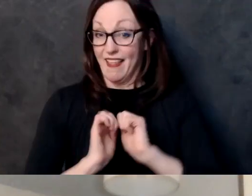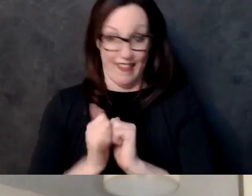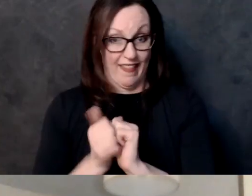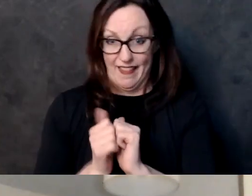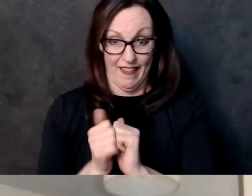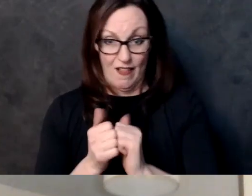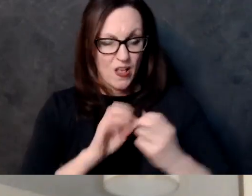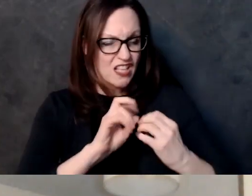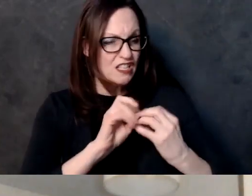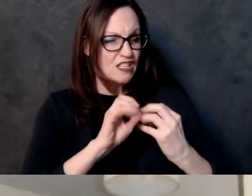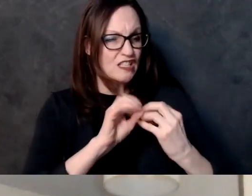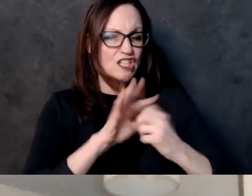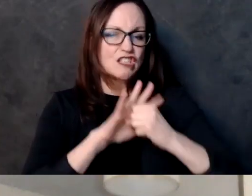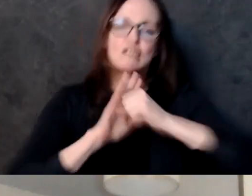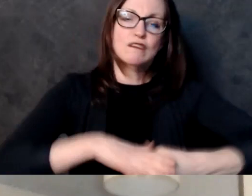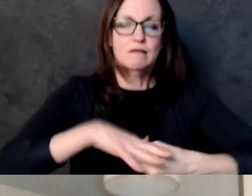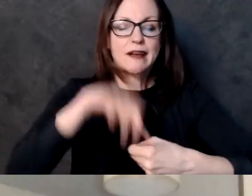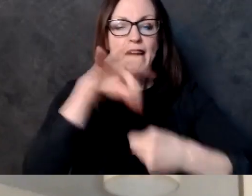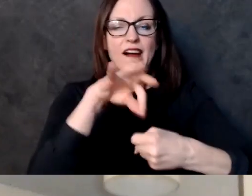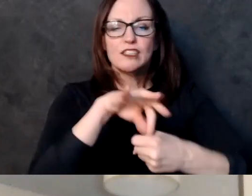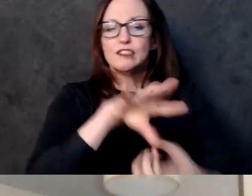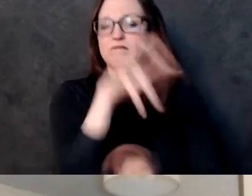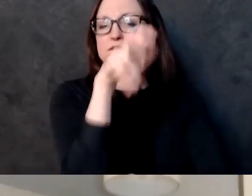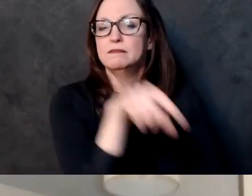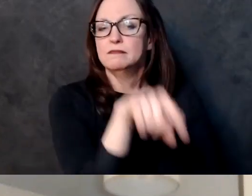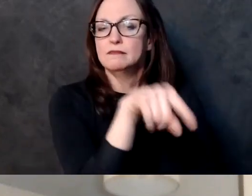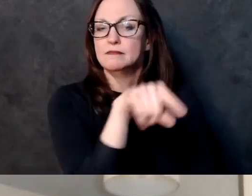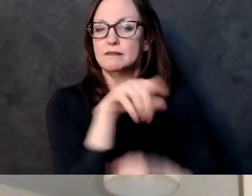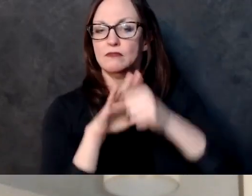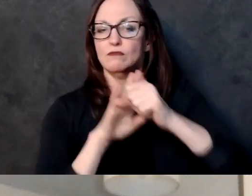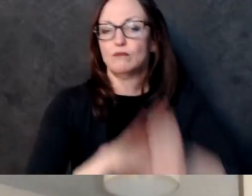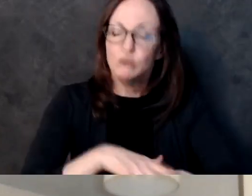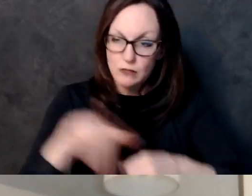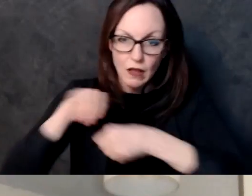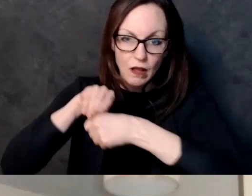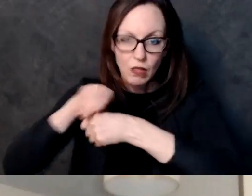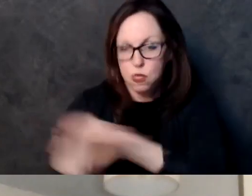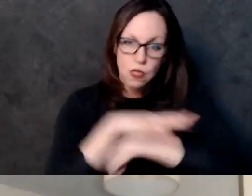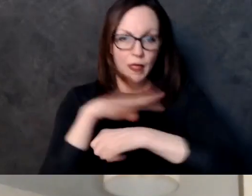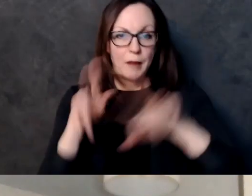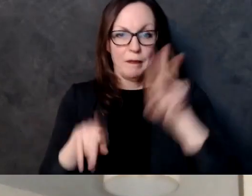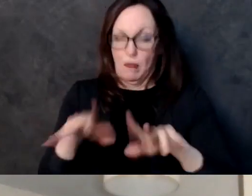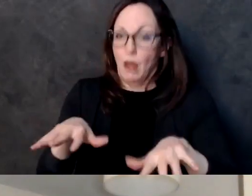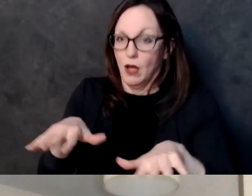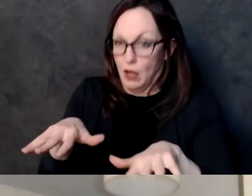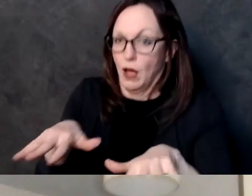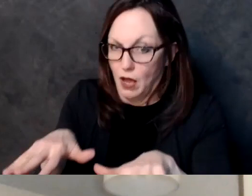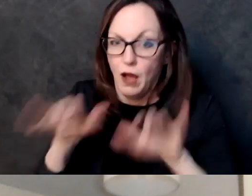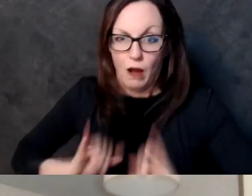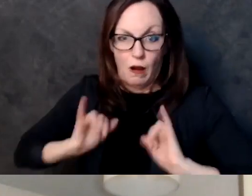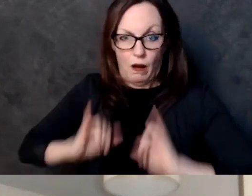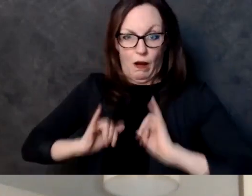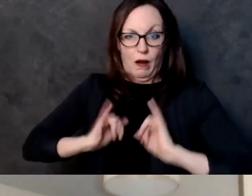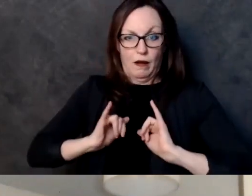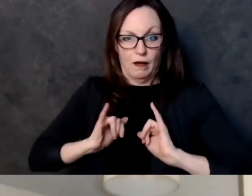what will i do to inspire confidence in our electoral system continue introducing good governance legislation continue